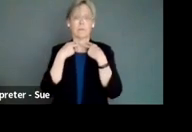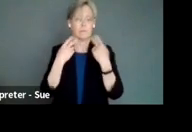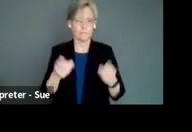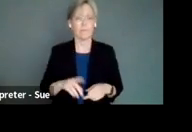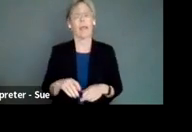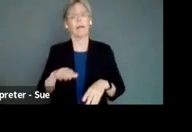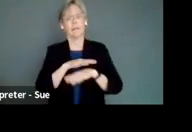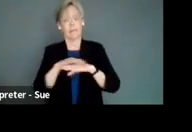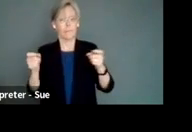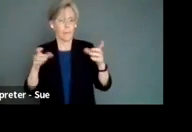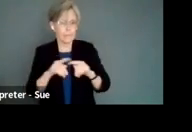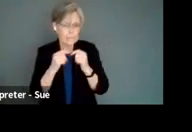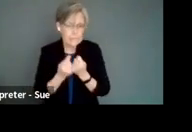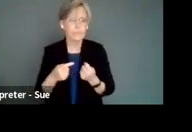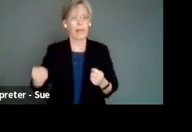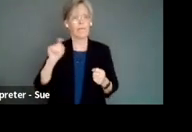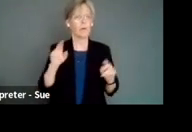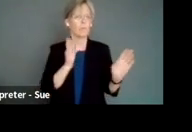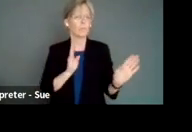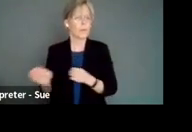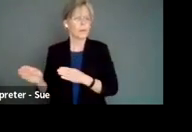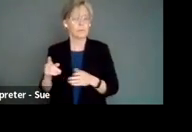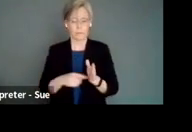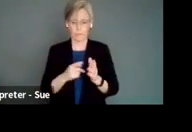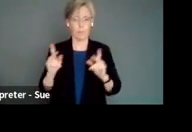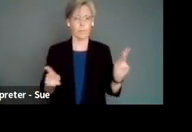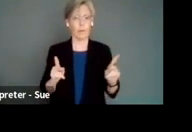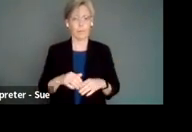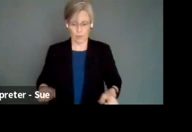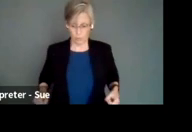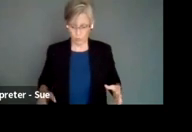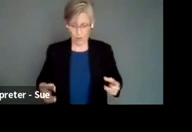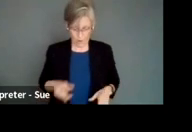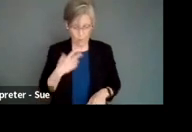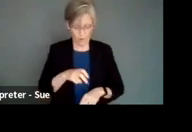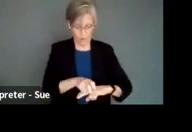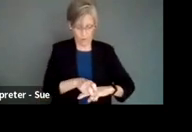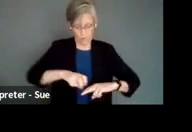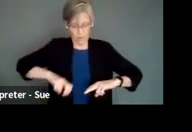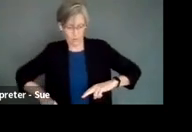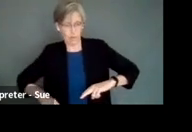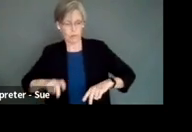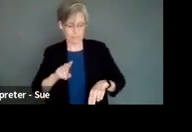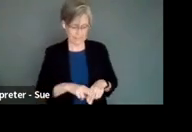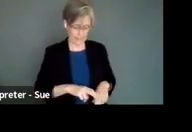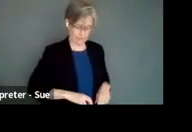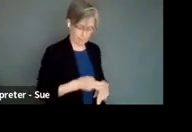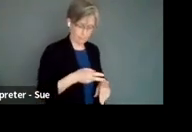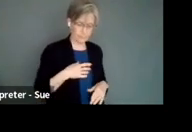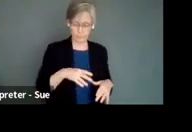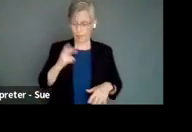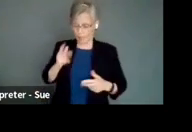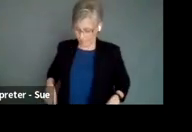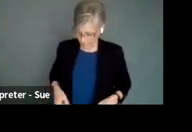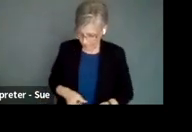and your front of house team has to be prepared, because sometimes people will come in their chair and want to transfer as patrons into their theater seat. So your